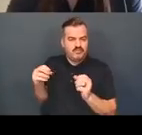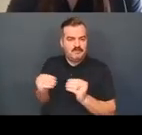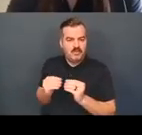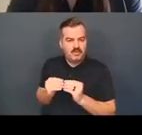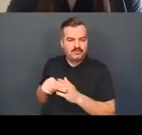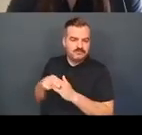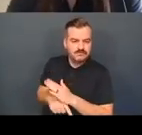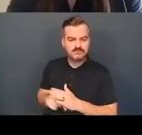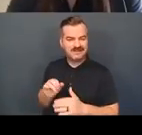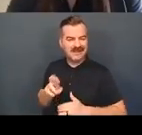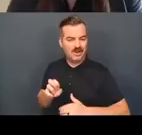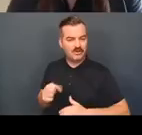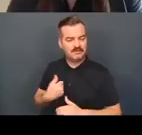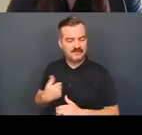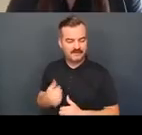care.